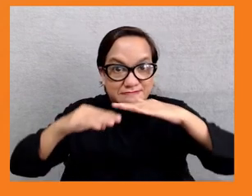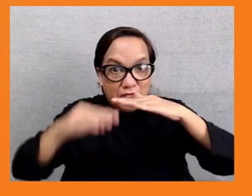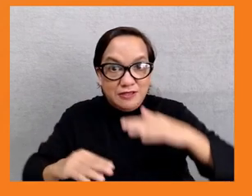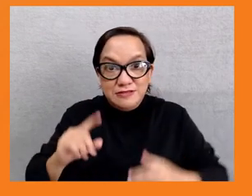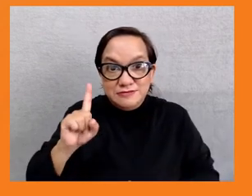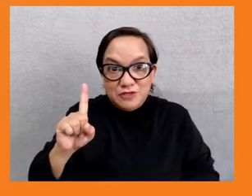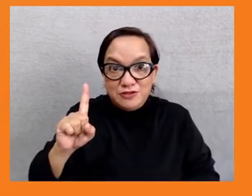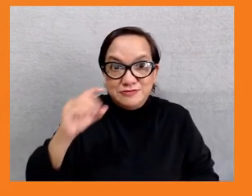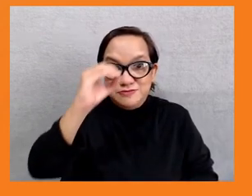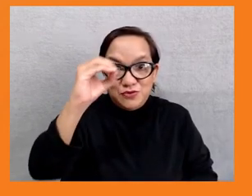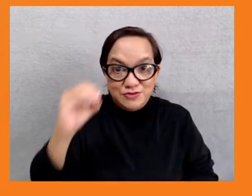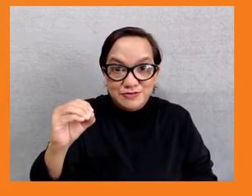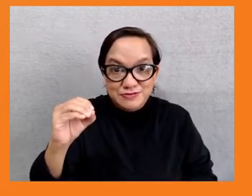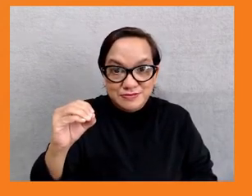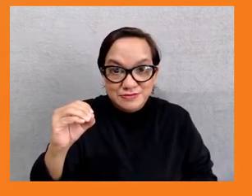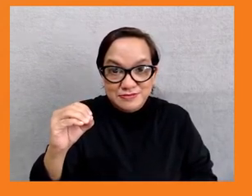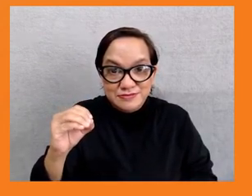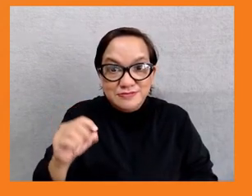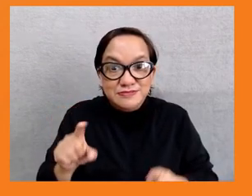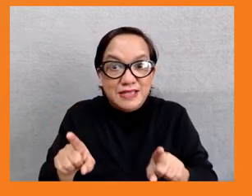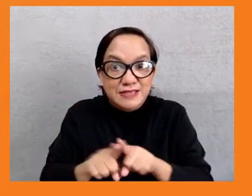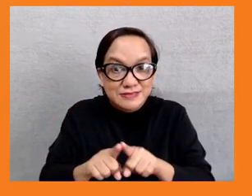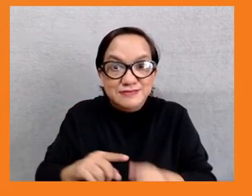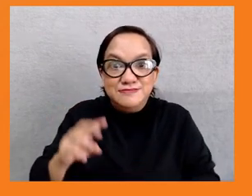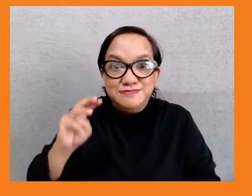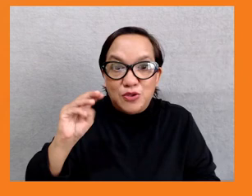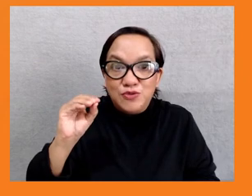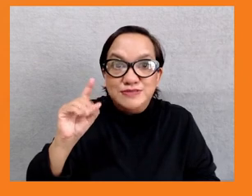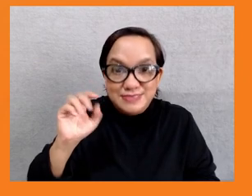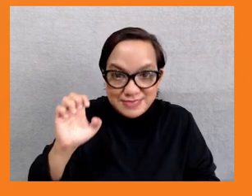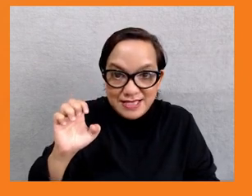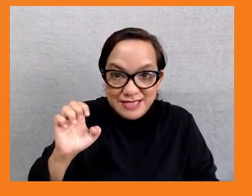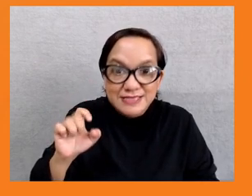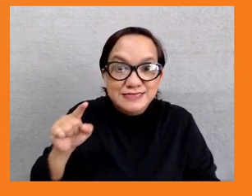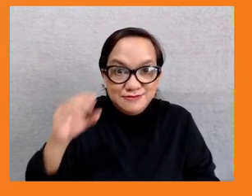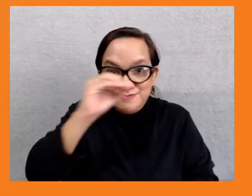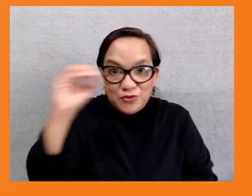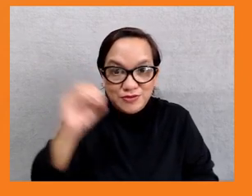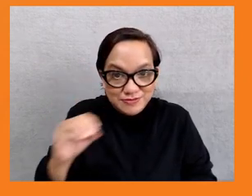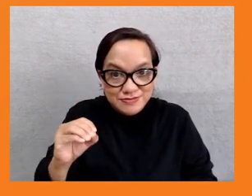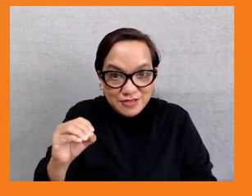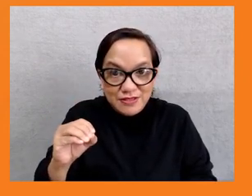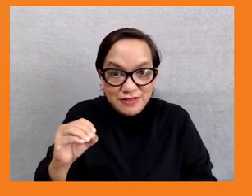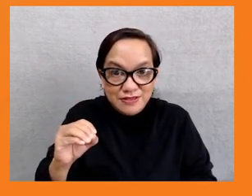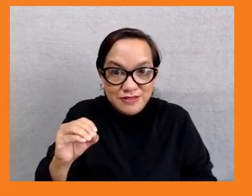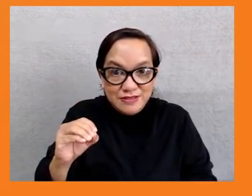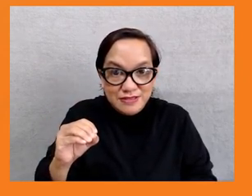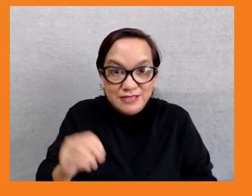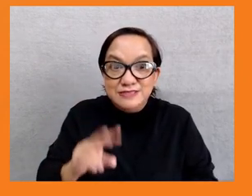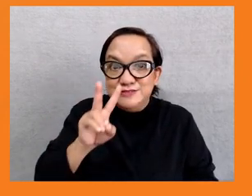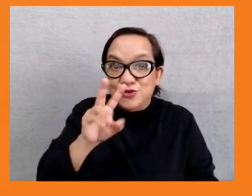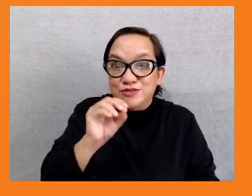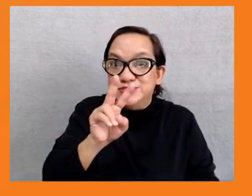6% by 2030 in the region. Now, one caveat is, I think, as Matthew emphasized